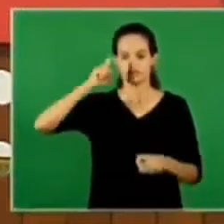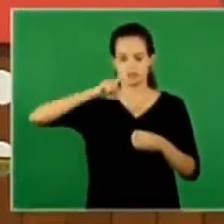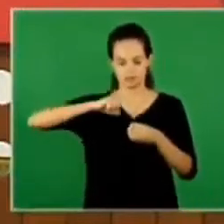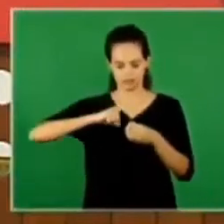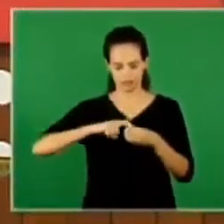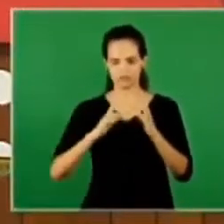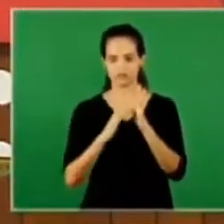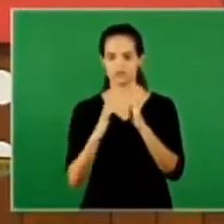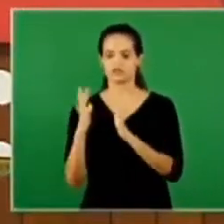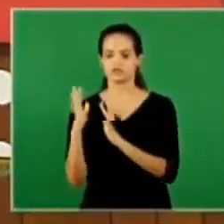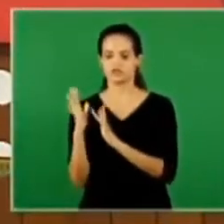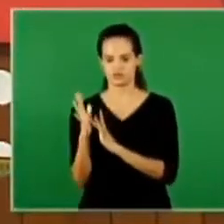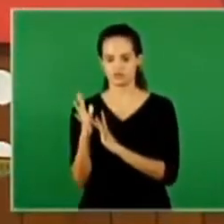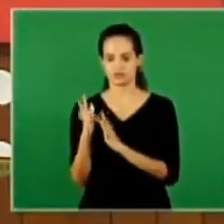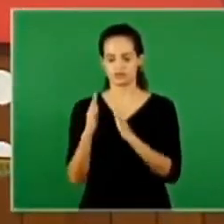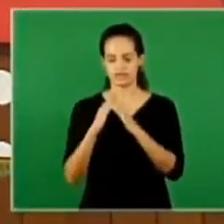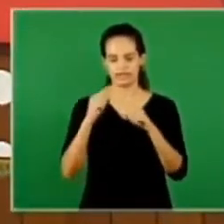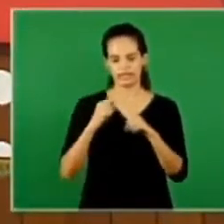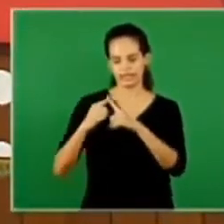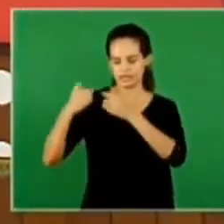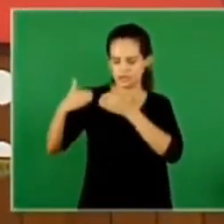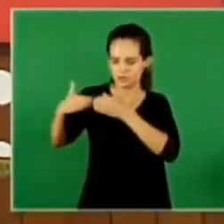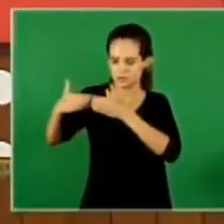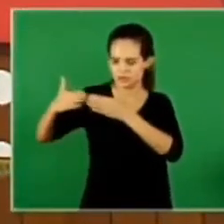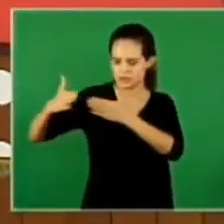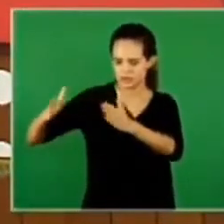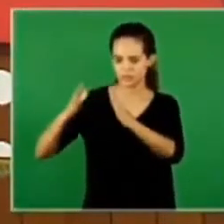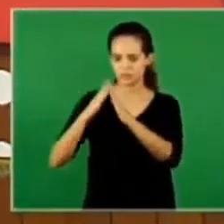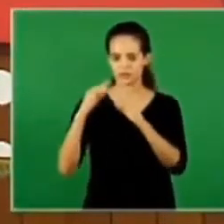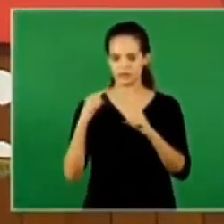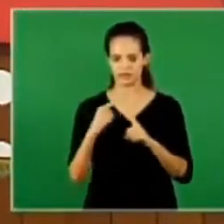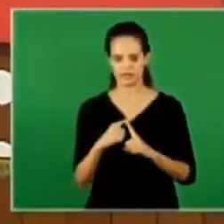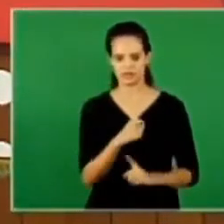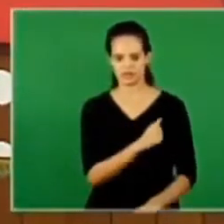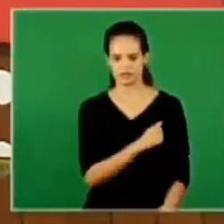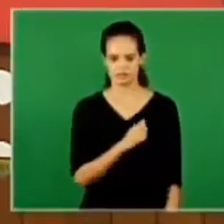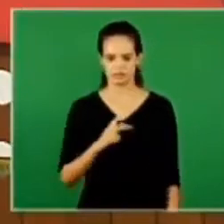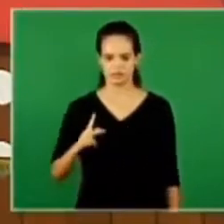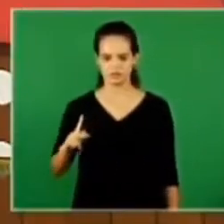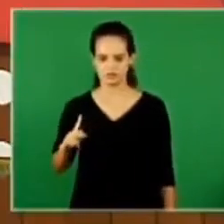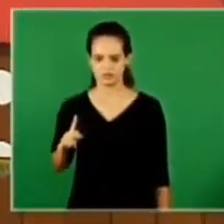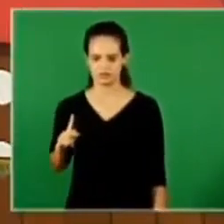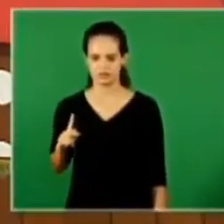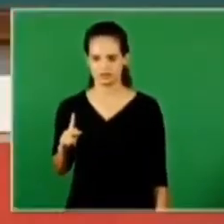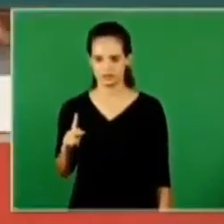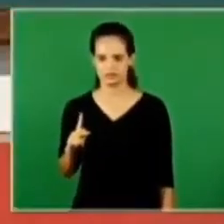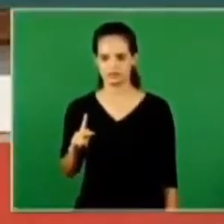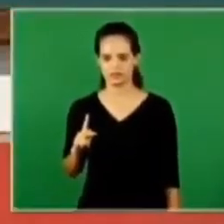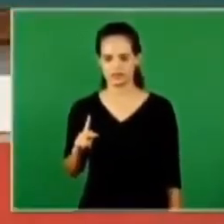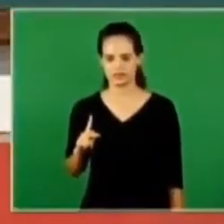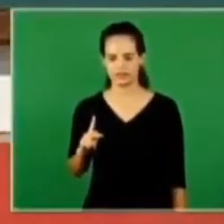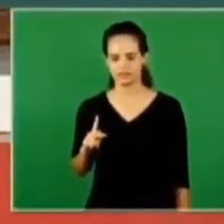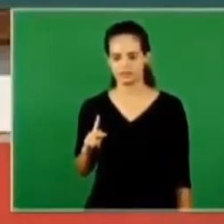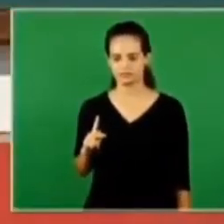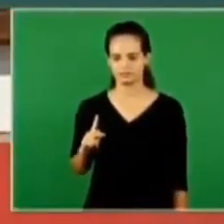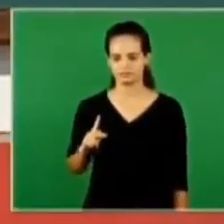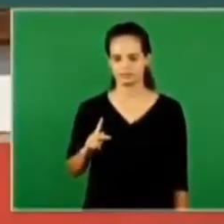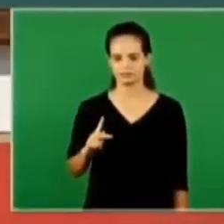the apostolic church became ambassadors of this message but the message of the second coming of jesus